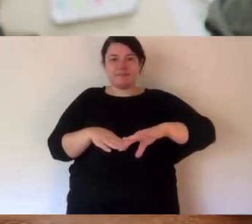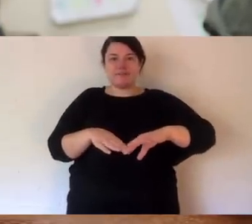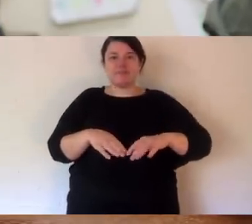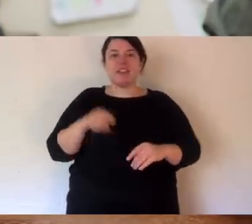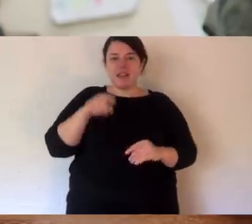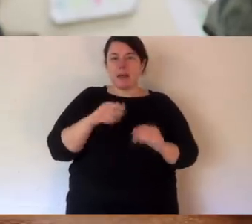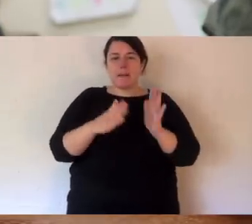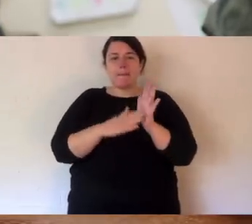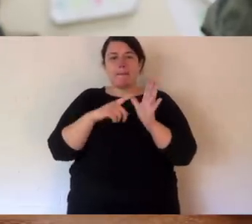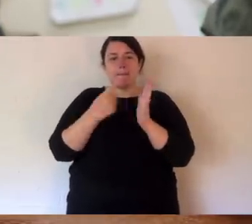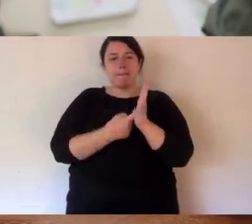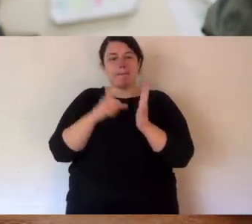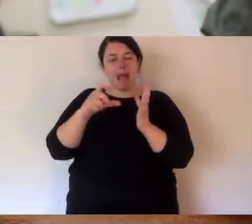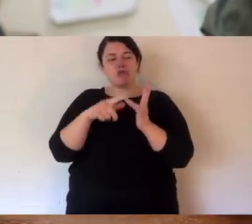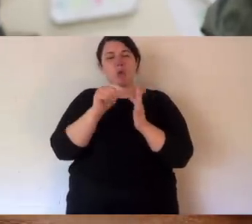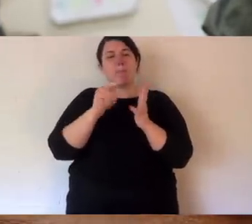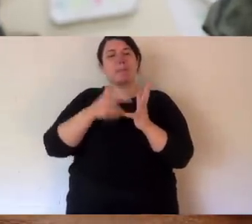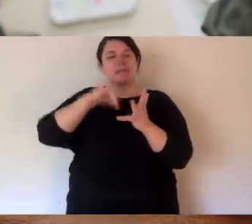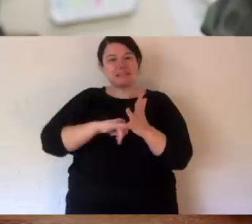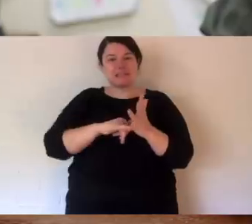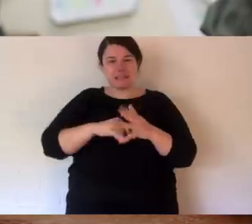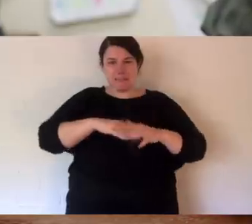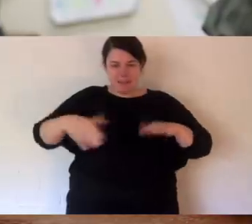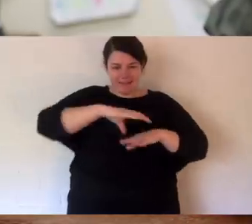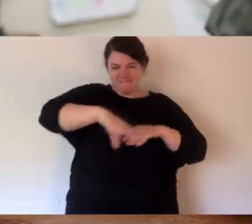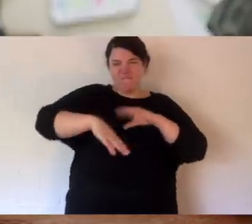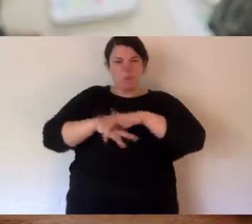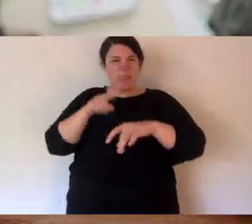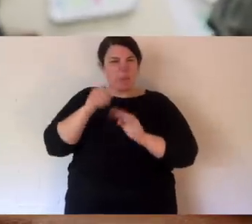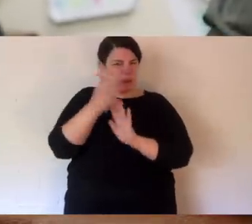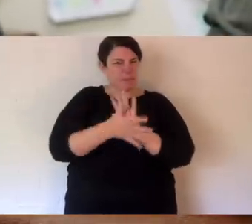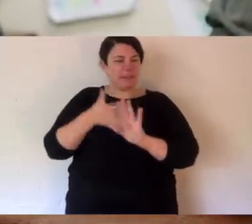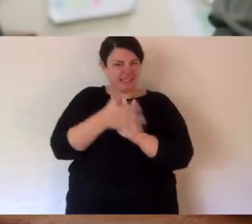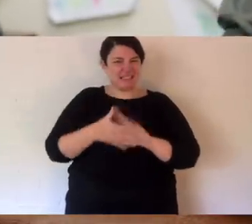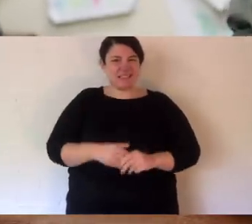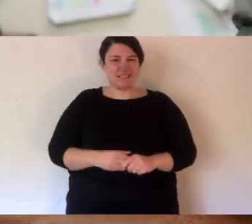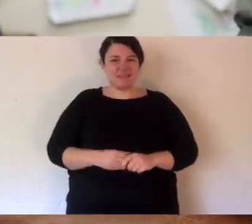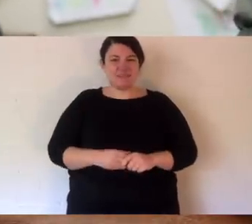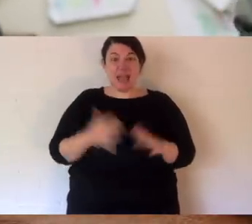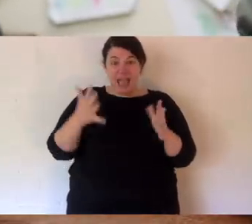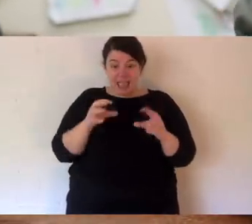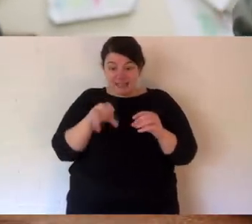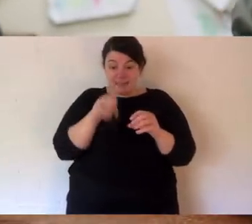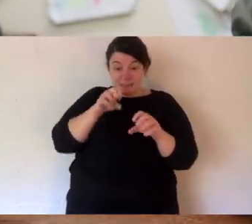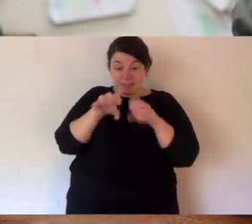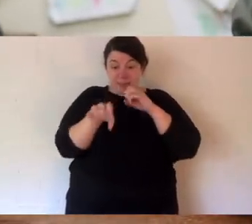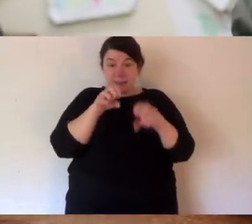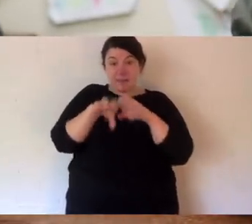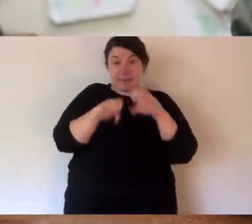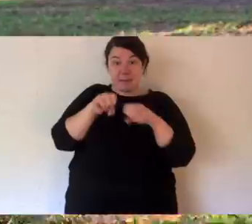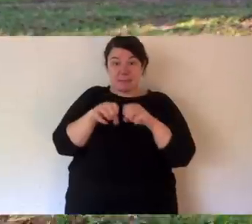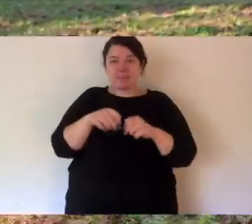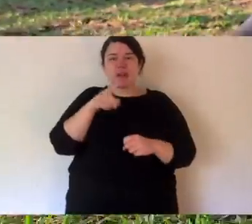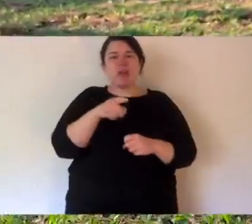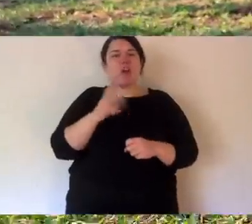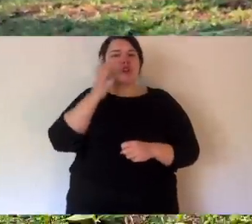and that's where the scientific name comes in, macropos, which it is. That means big-footed, large-footed. Her little hands are quite dexterous.